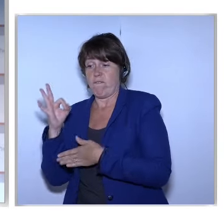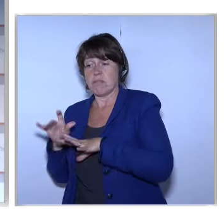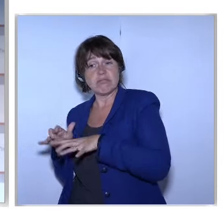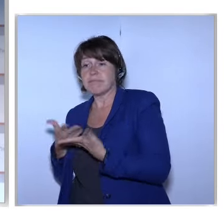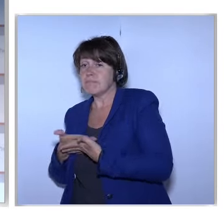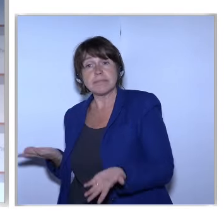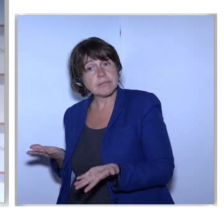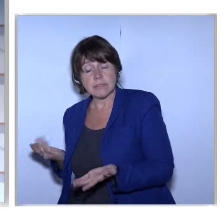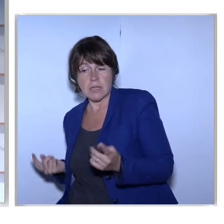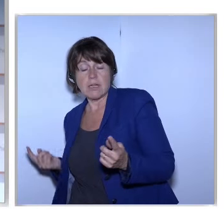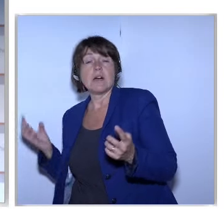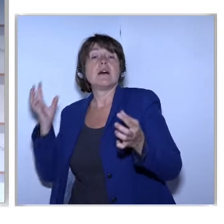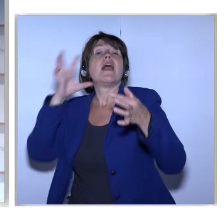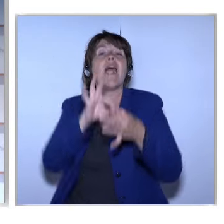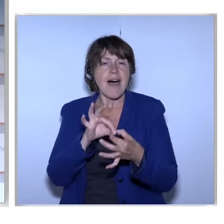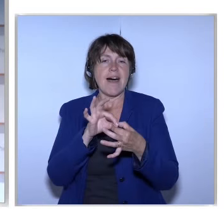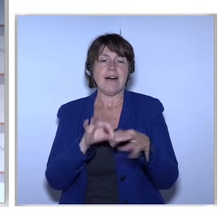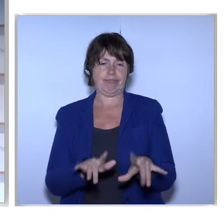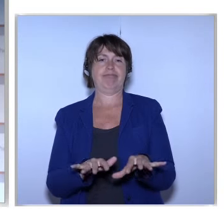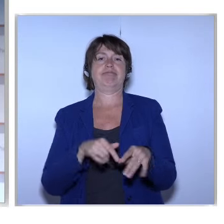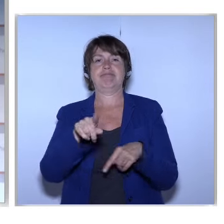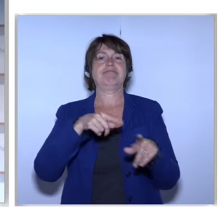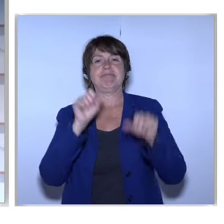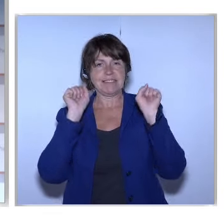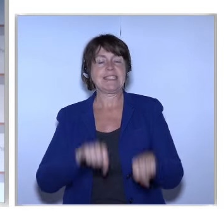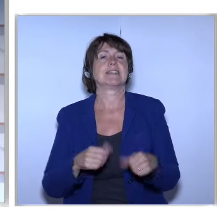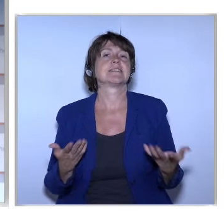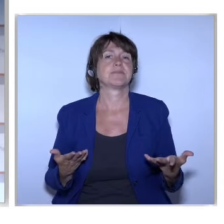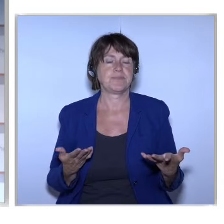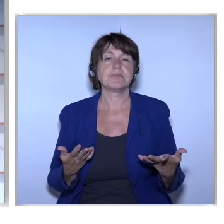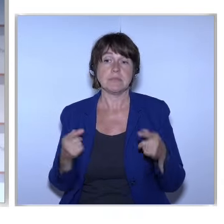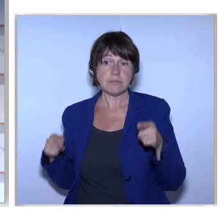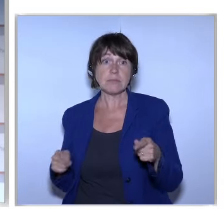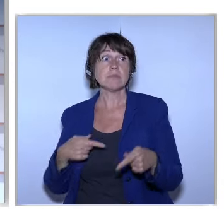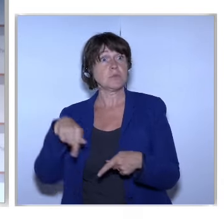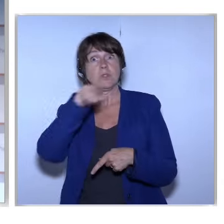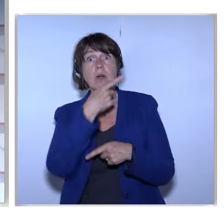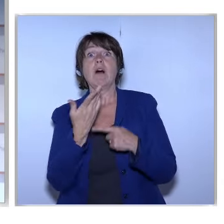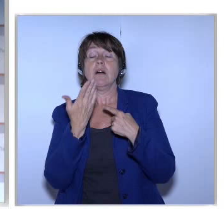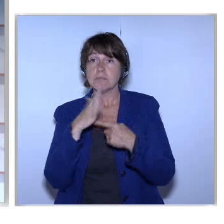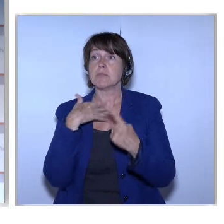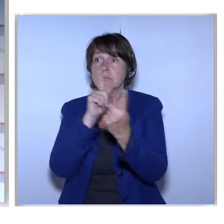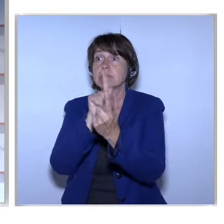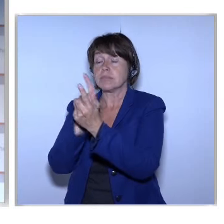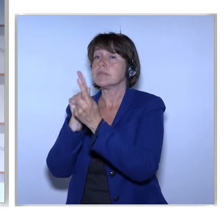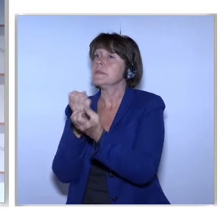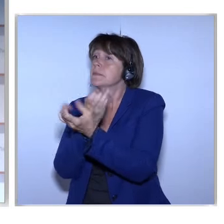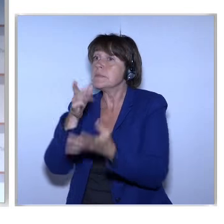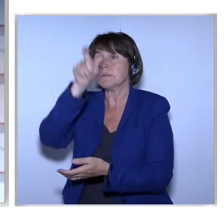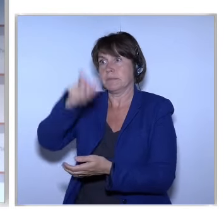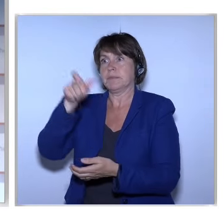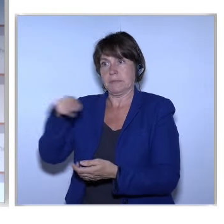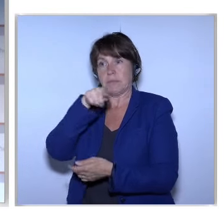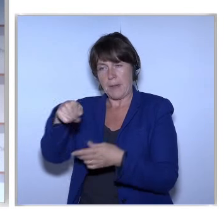And I Have To Say That Every Time I Speak With Our Language Ambassadors Who Gone Through Such Painful Journeys In Life I